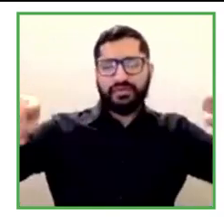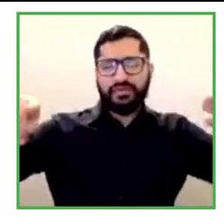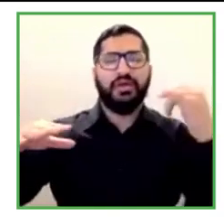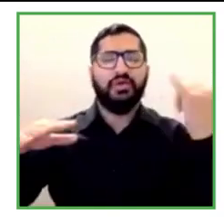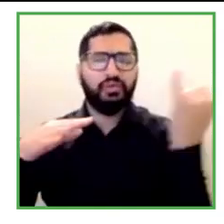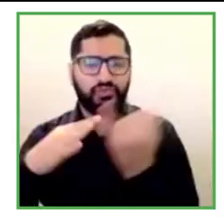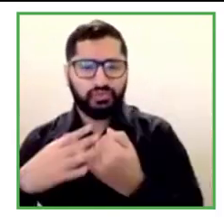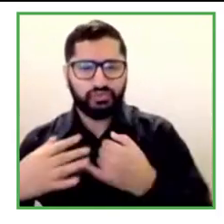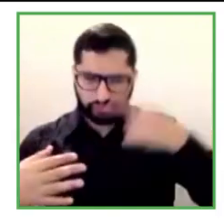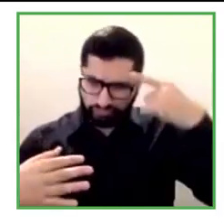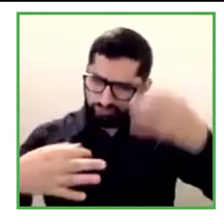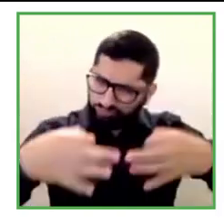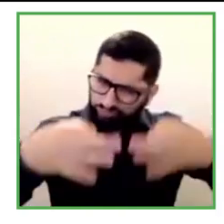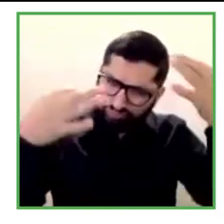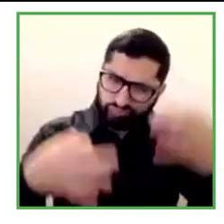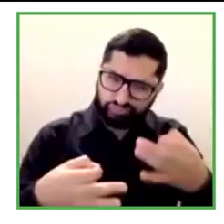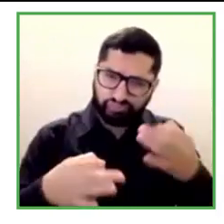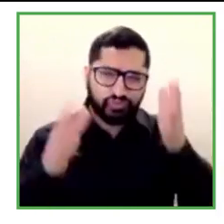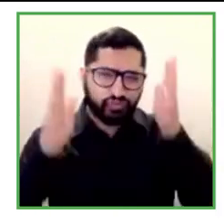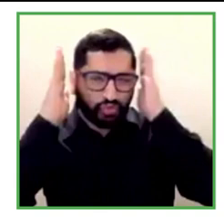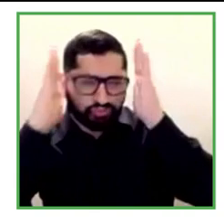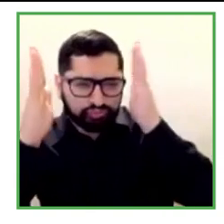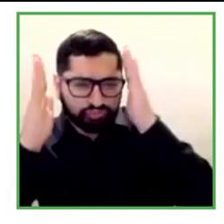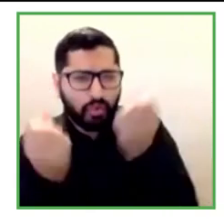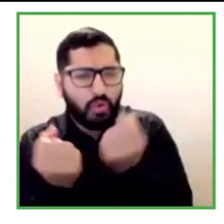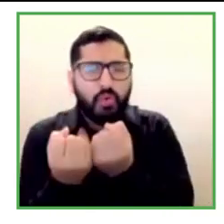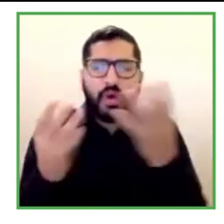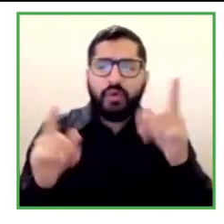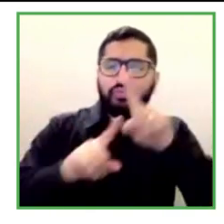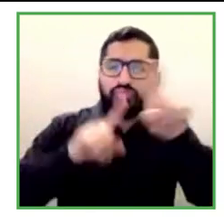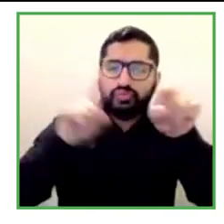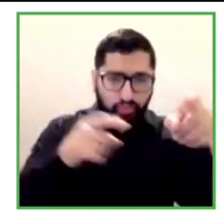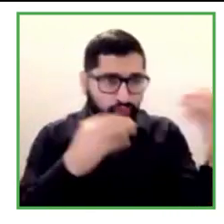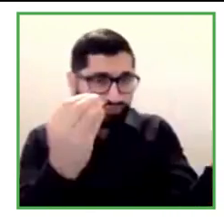sharing your experiences with us. us.